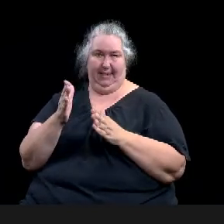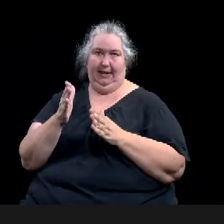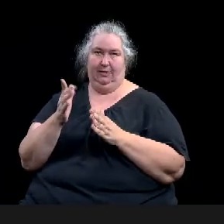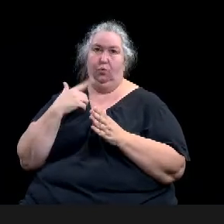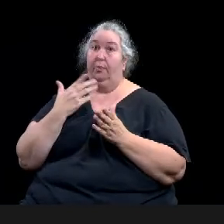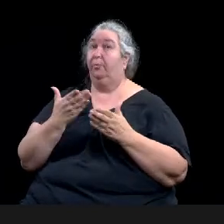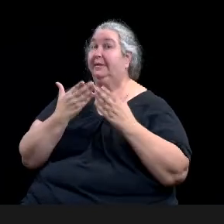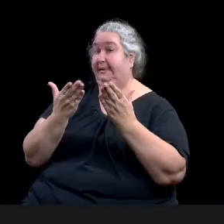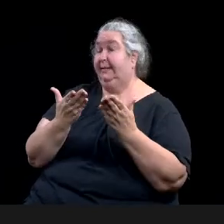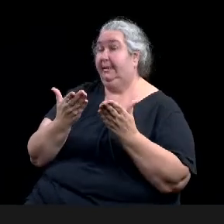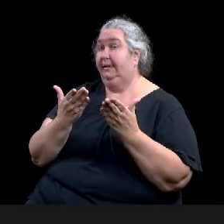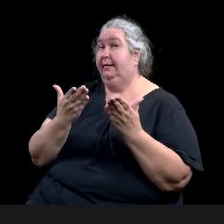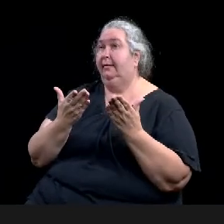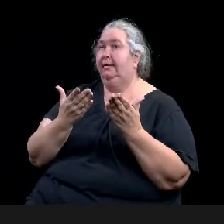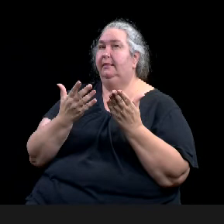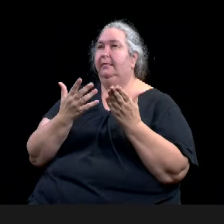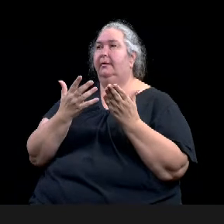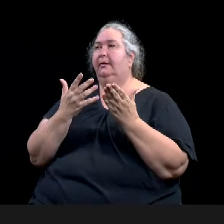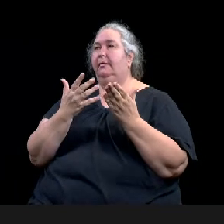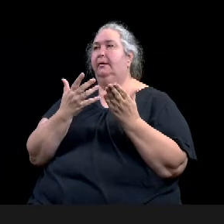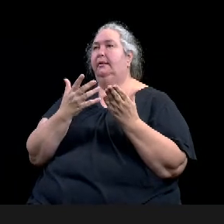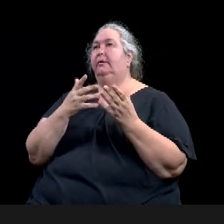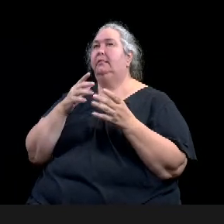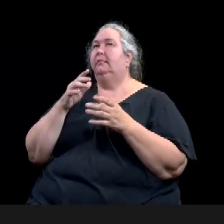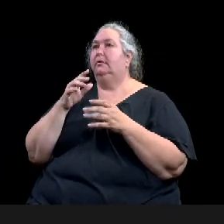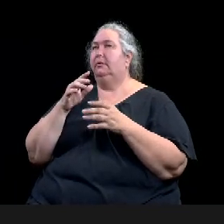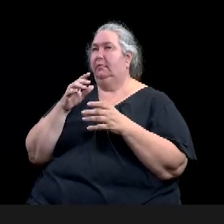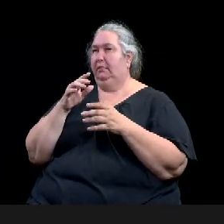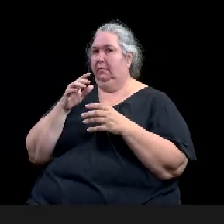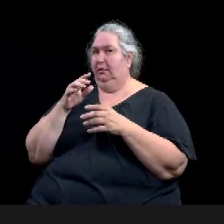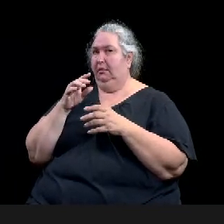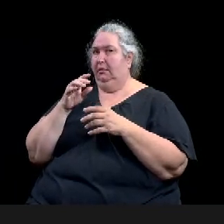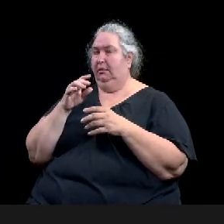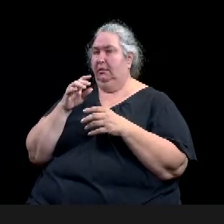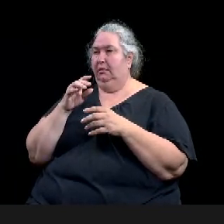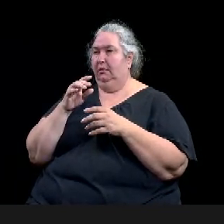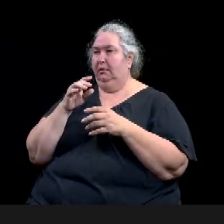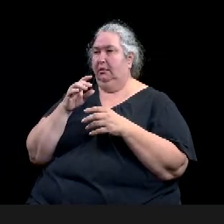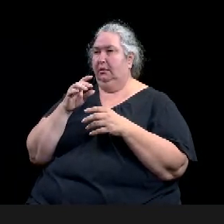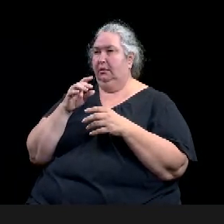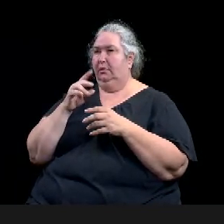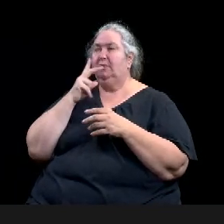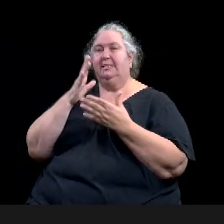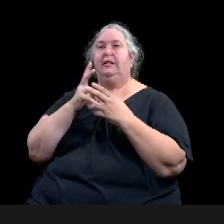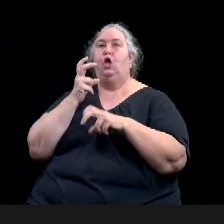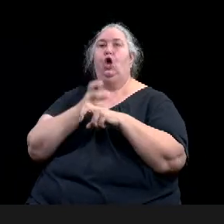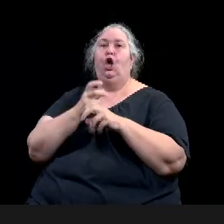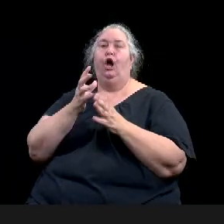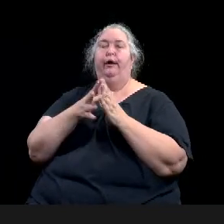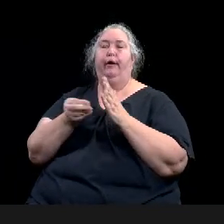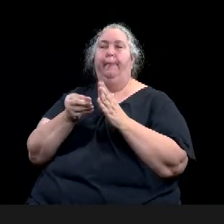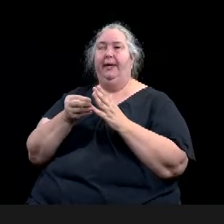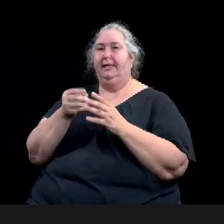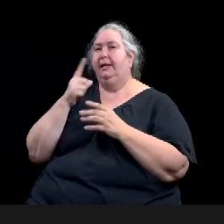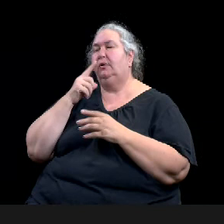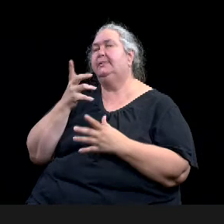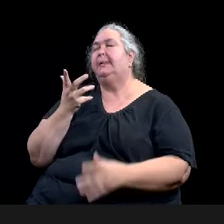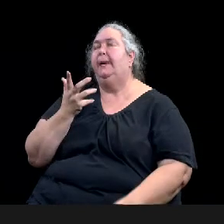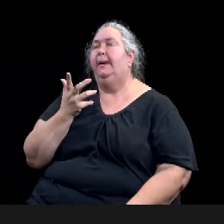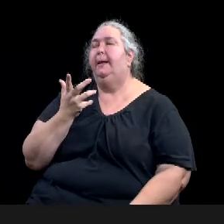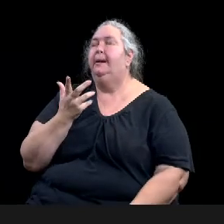There's a modest intermediate and transformational plan. In this modest, uh, plan.